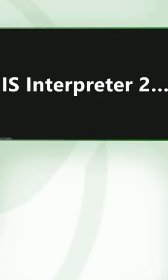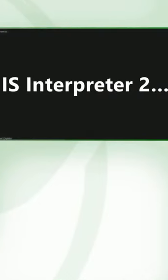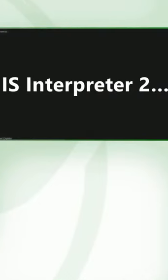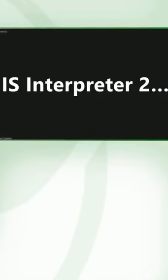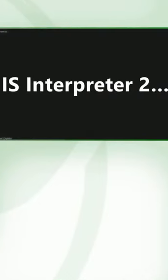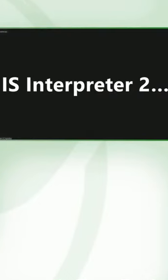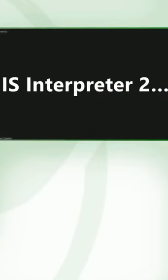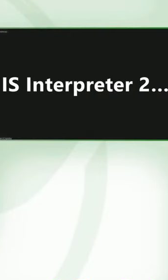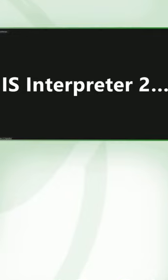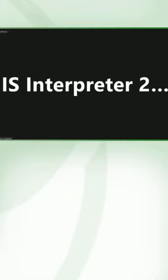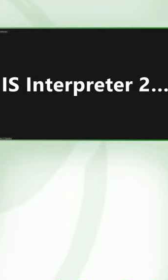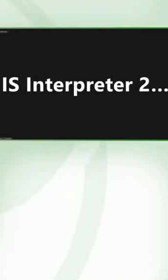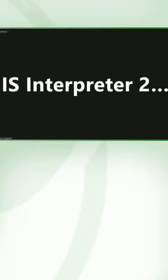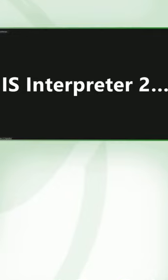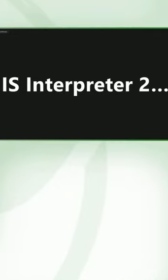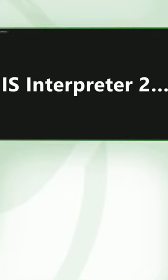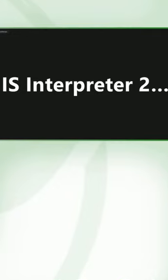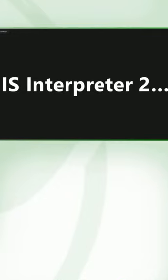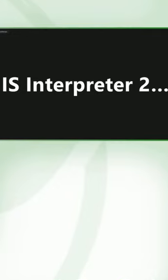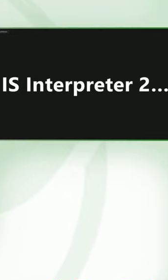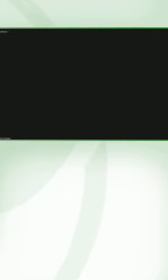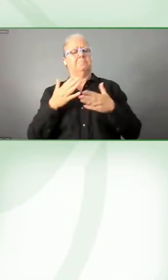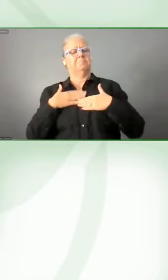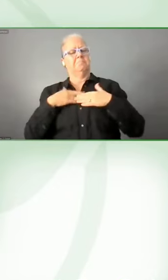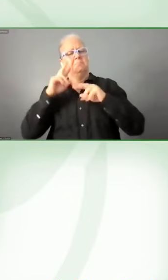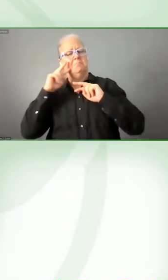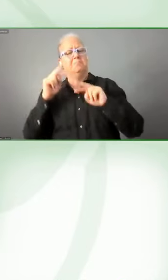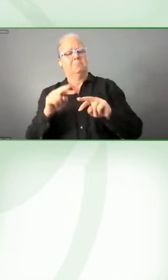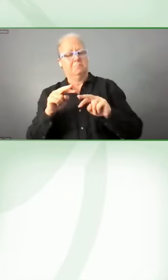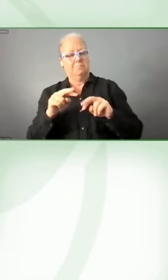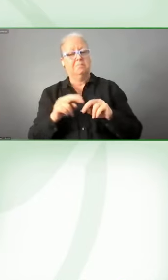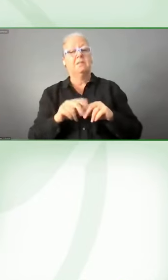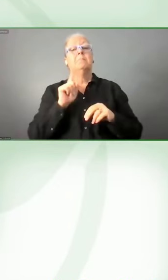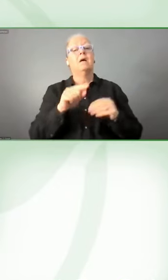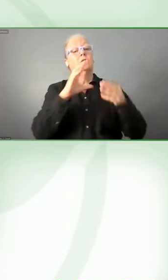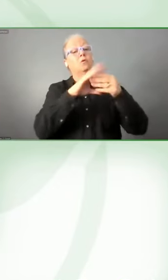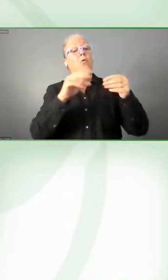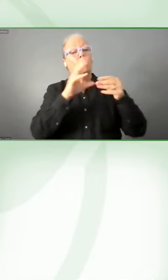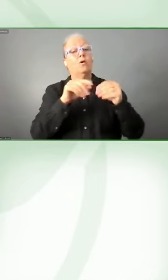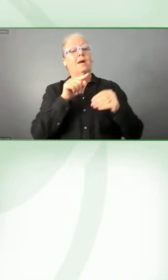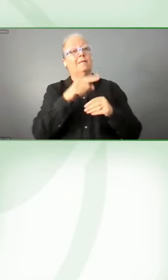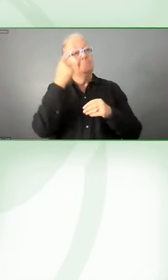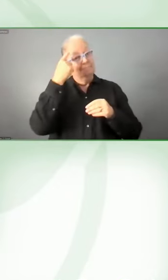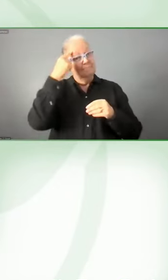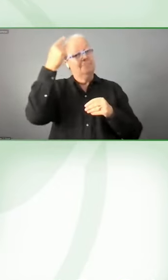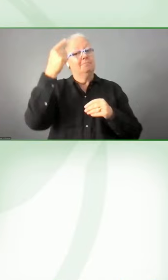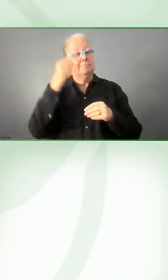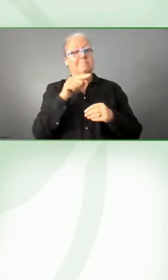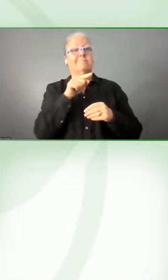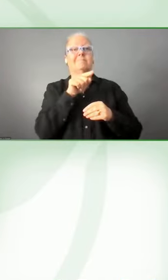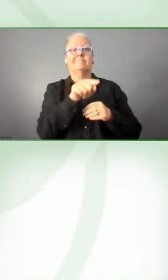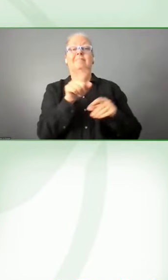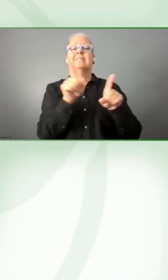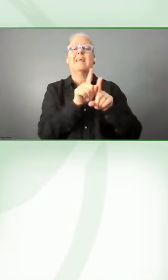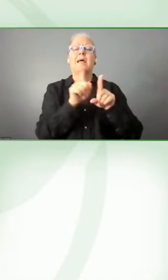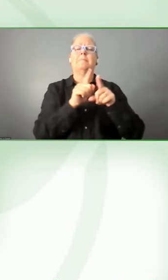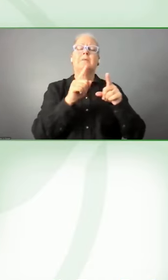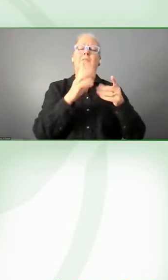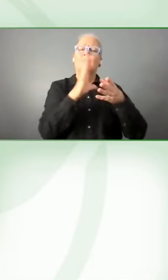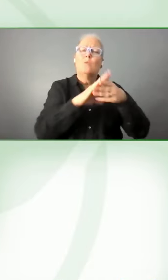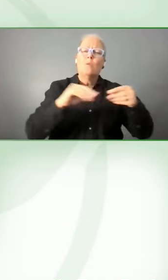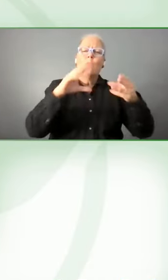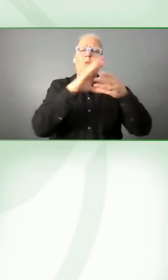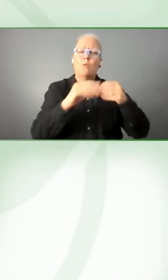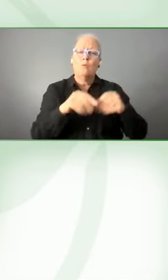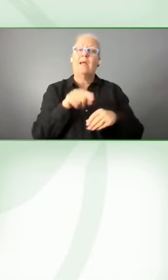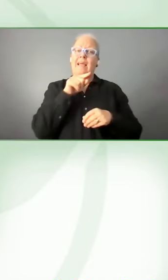some of the stories have been developed by deaf people. They are actually the authors and creators of the stories